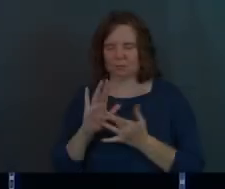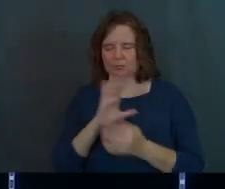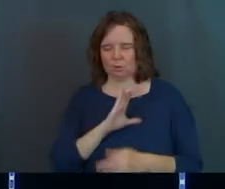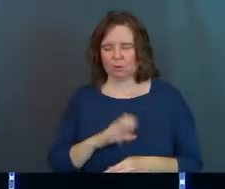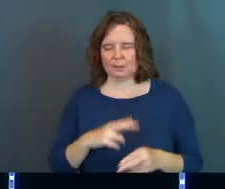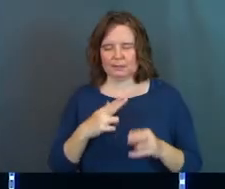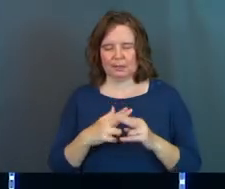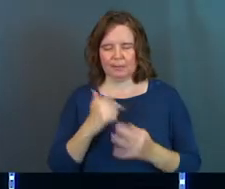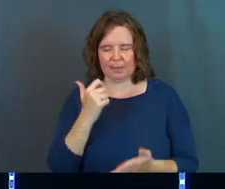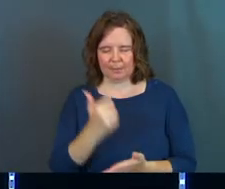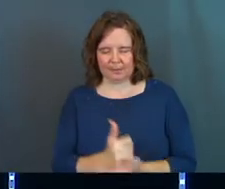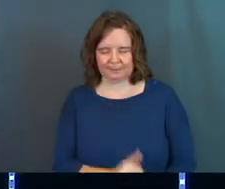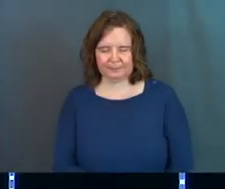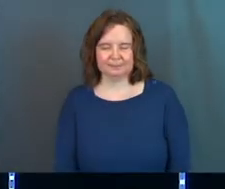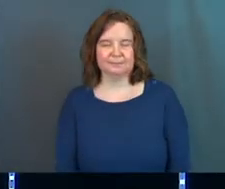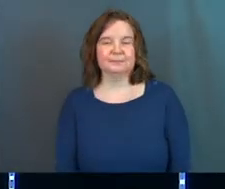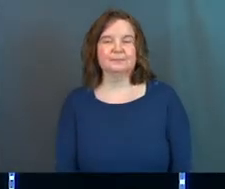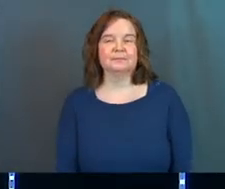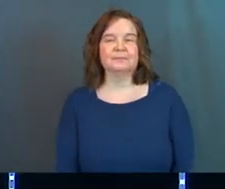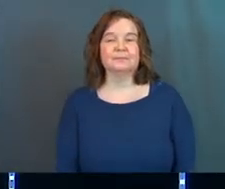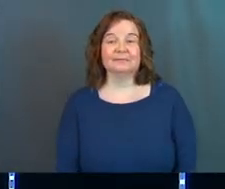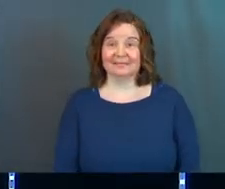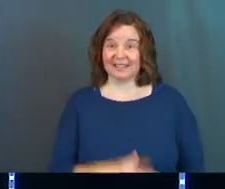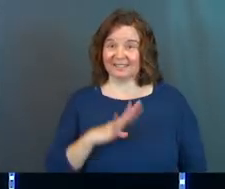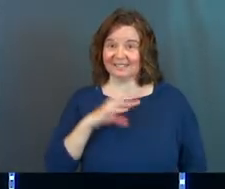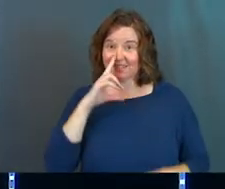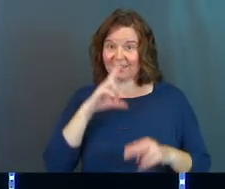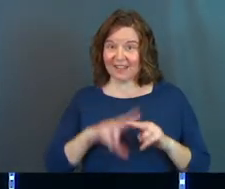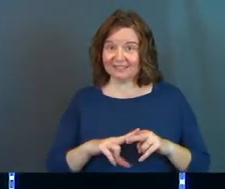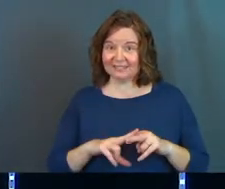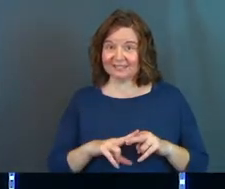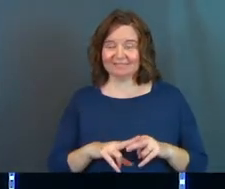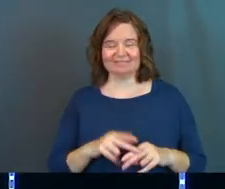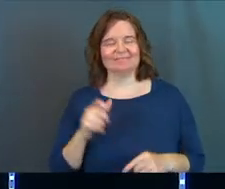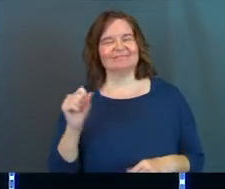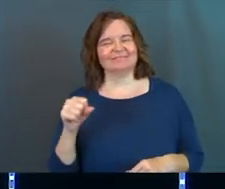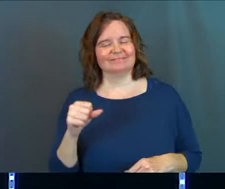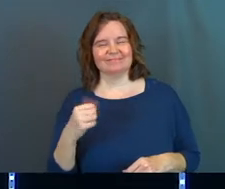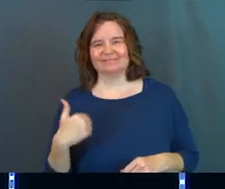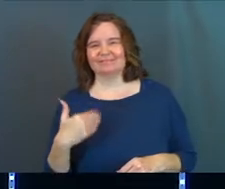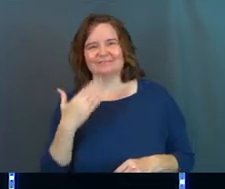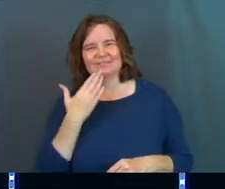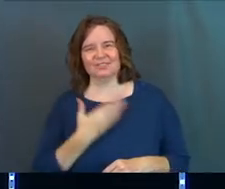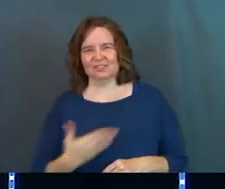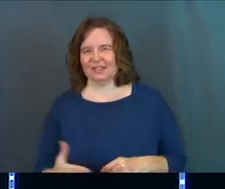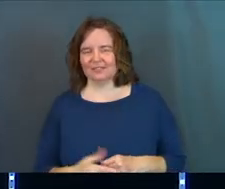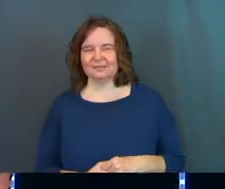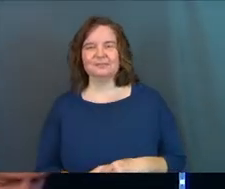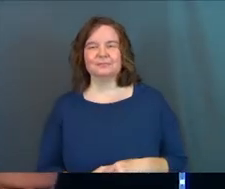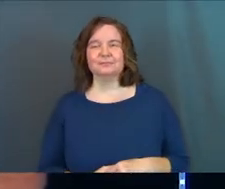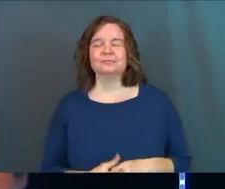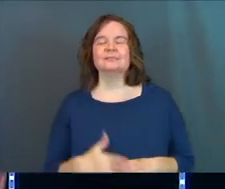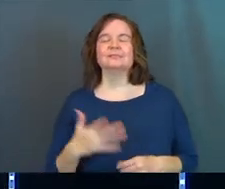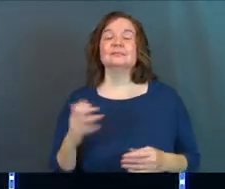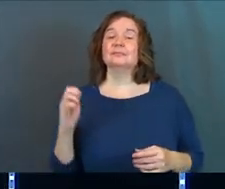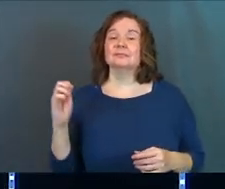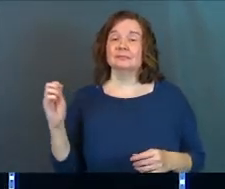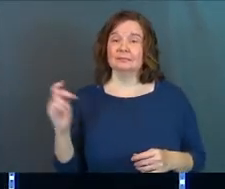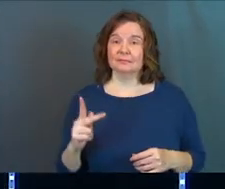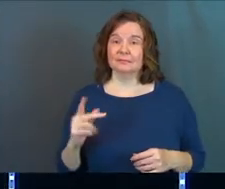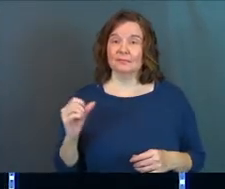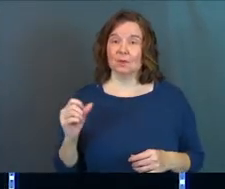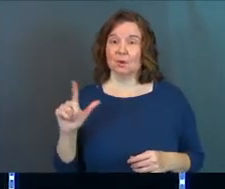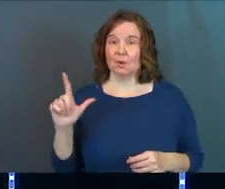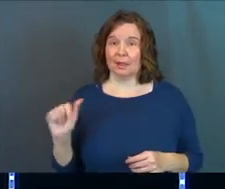in Christ's name, amen. Wasn't that fun? Yeah, such good stuff, such good stuff. Okay,